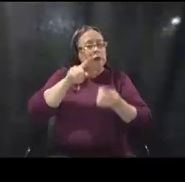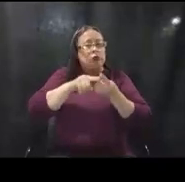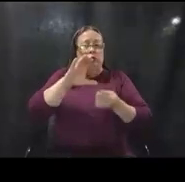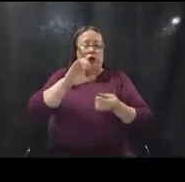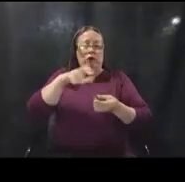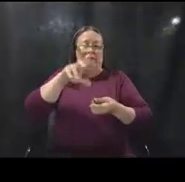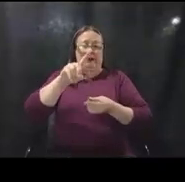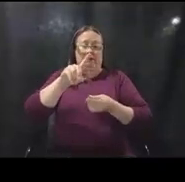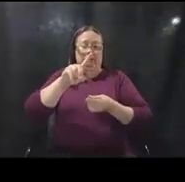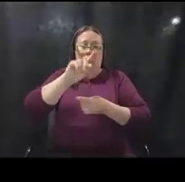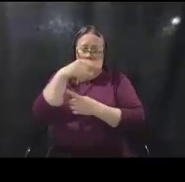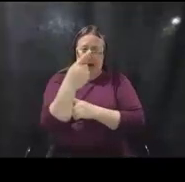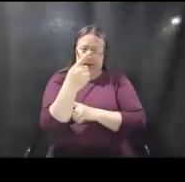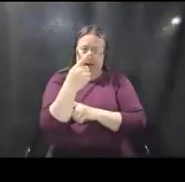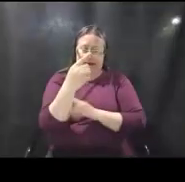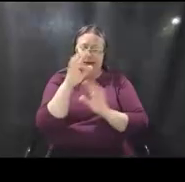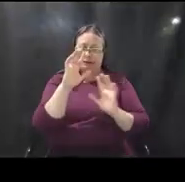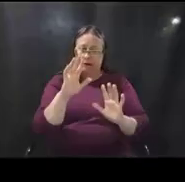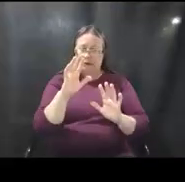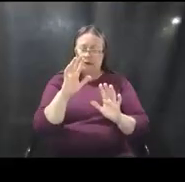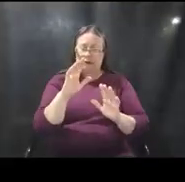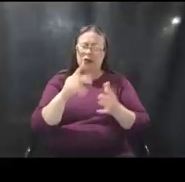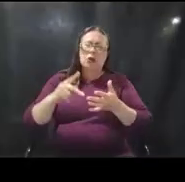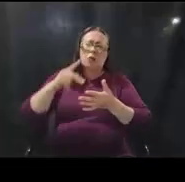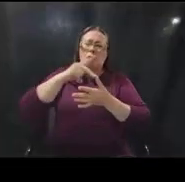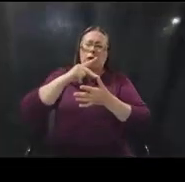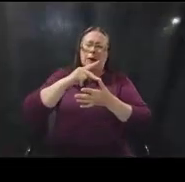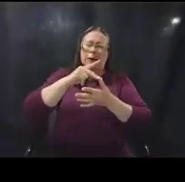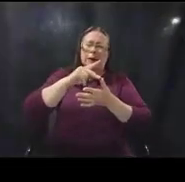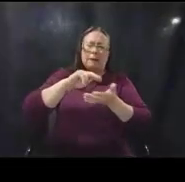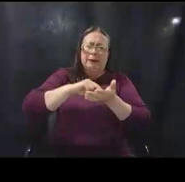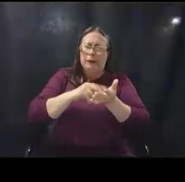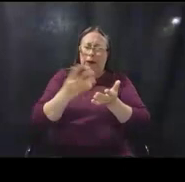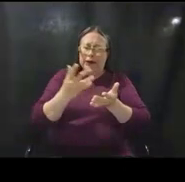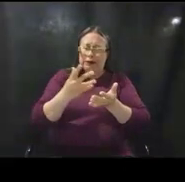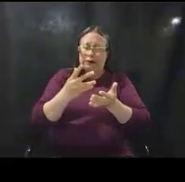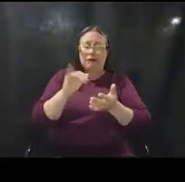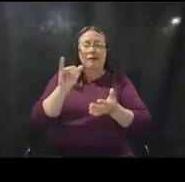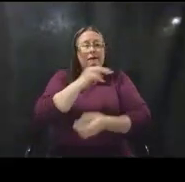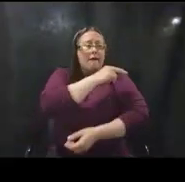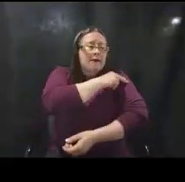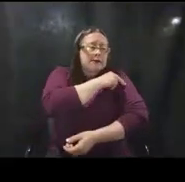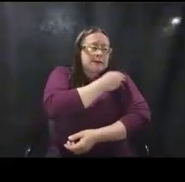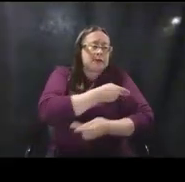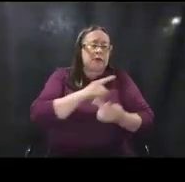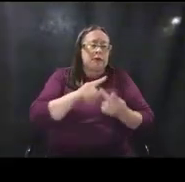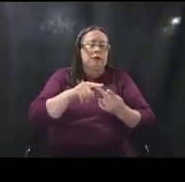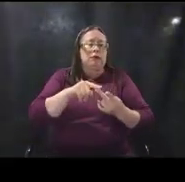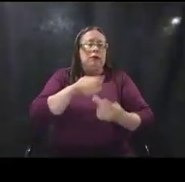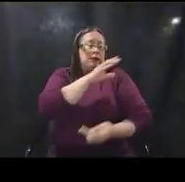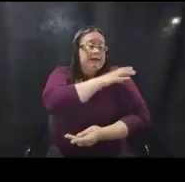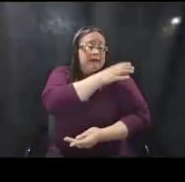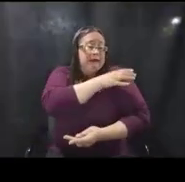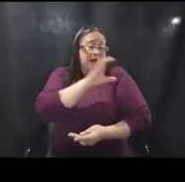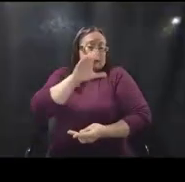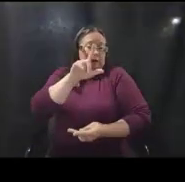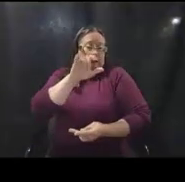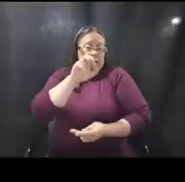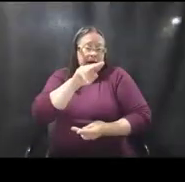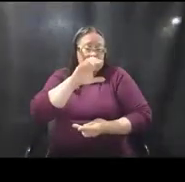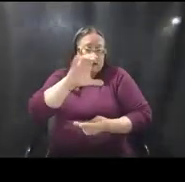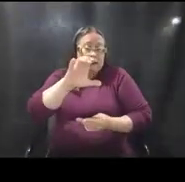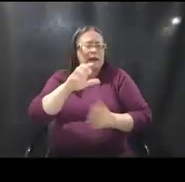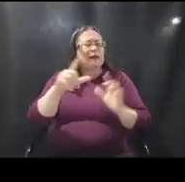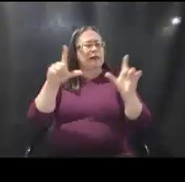And so at an, what we mean by primary medical care facility is like a hospital or a clinic, uh, any, any facility that is a